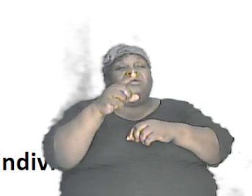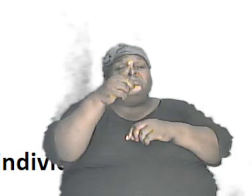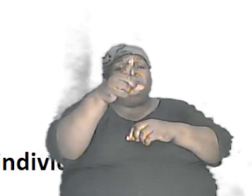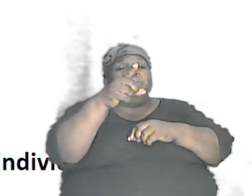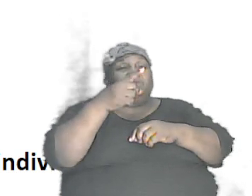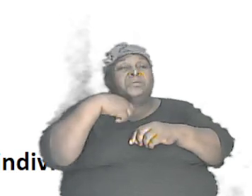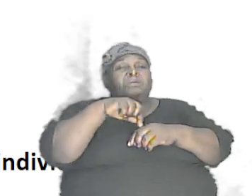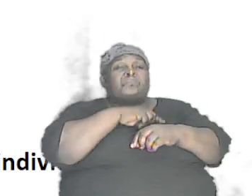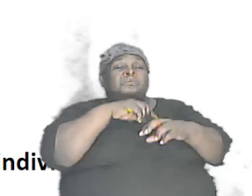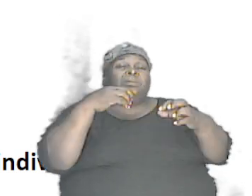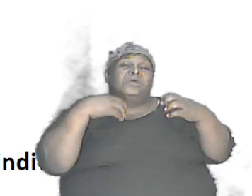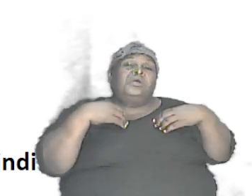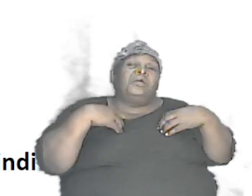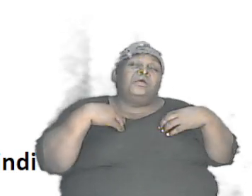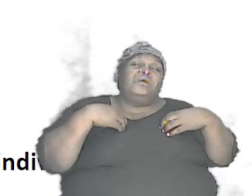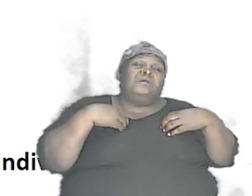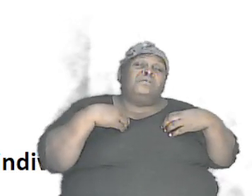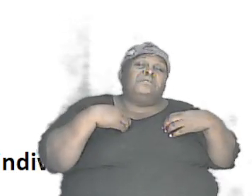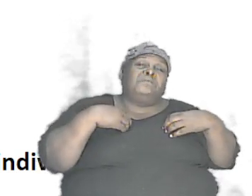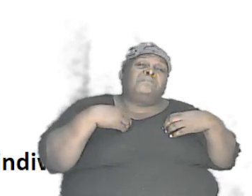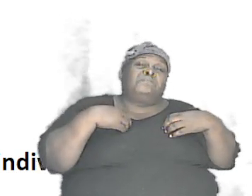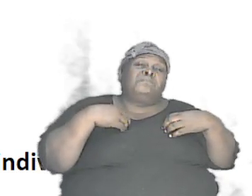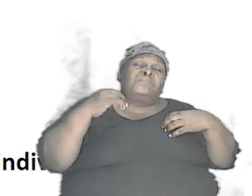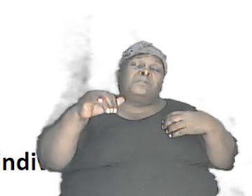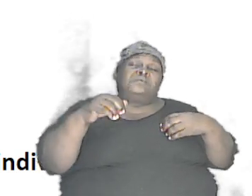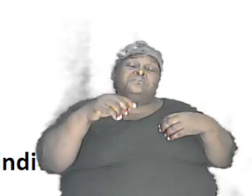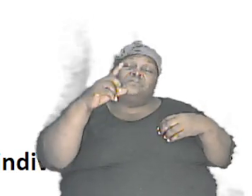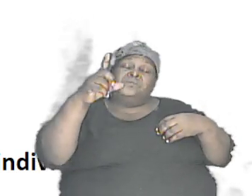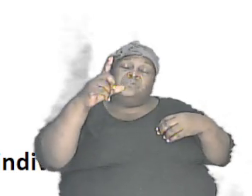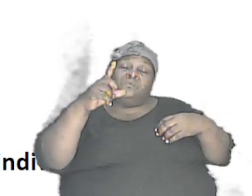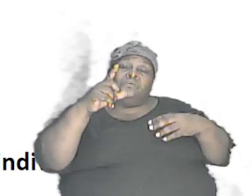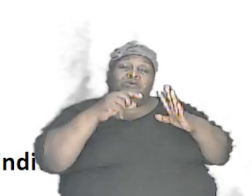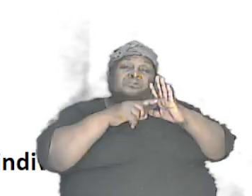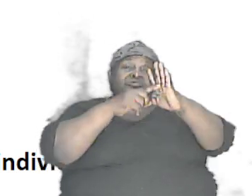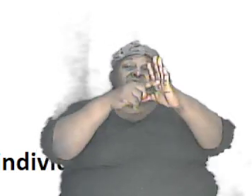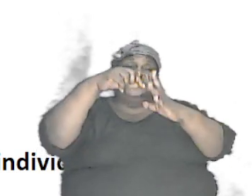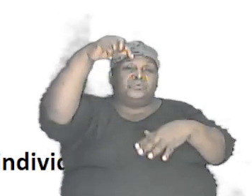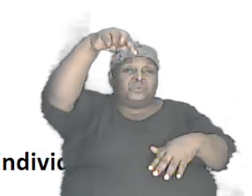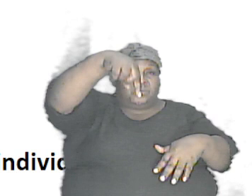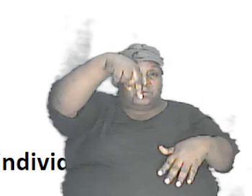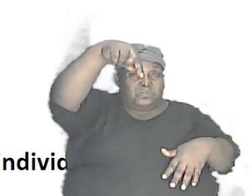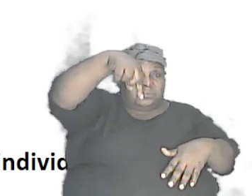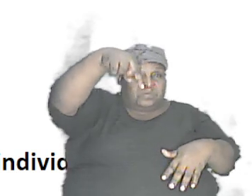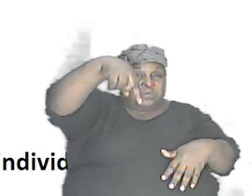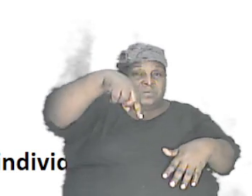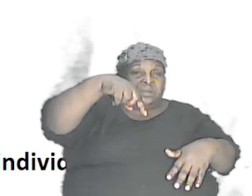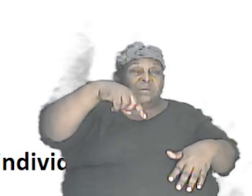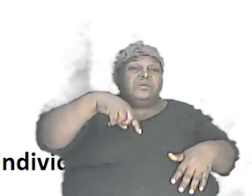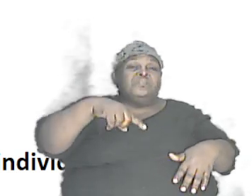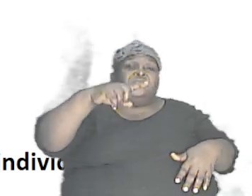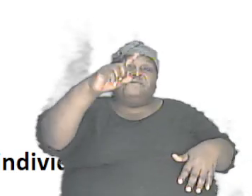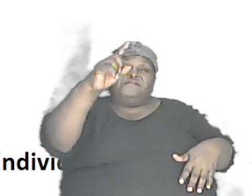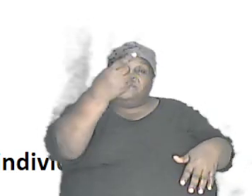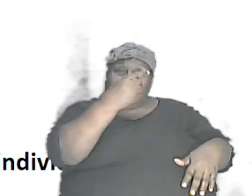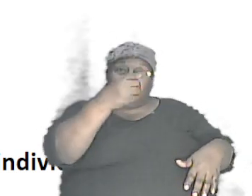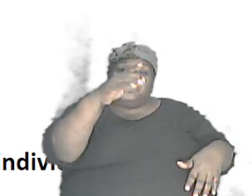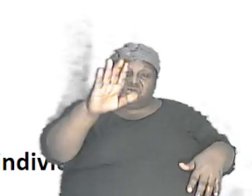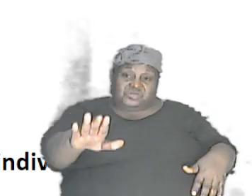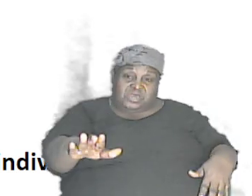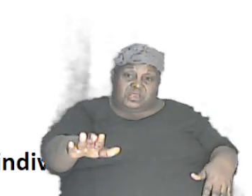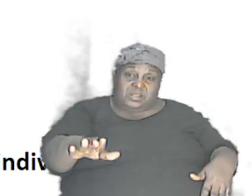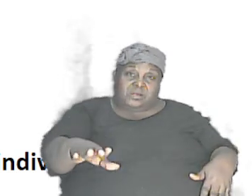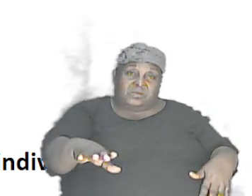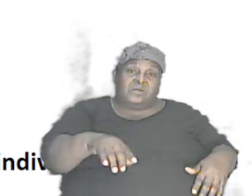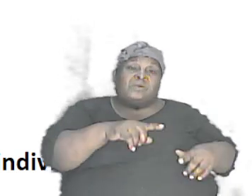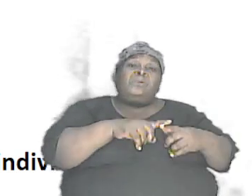have, capital C, right, that's the one that we showed us at the bottom. That's the child. That's the first child that